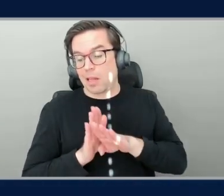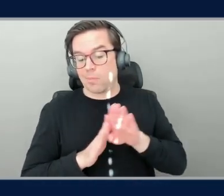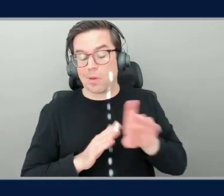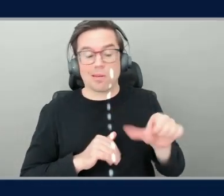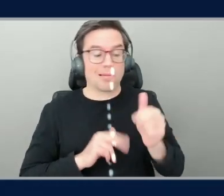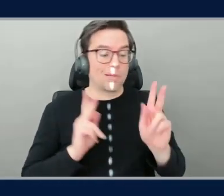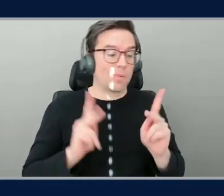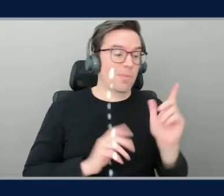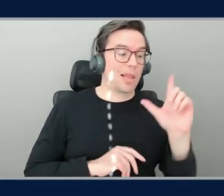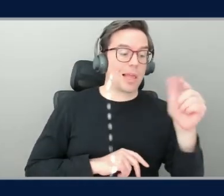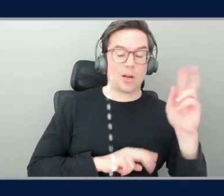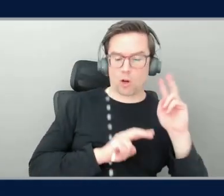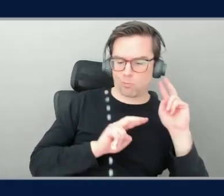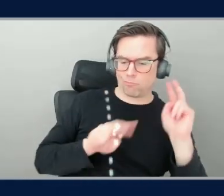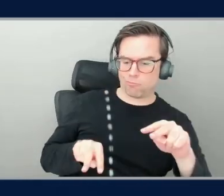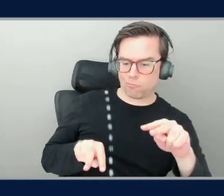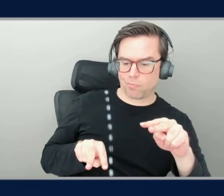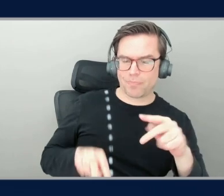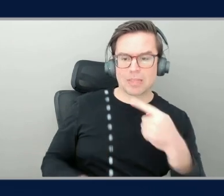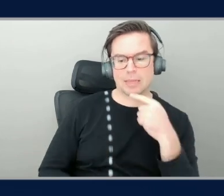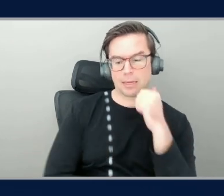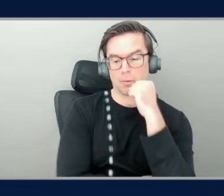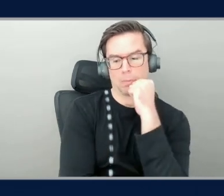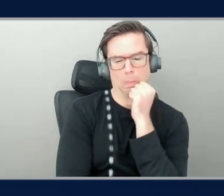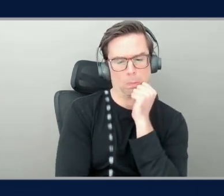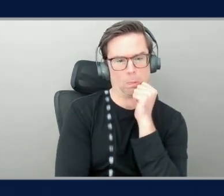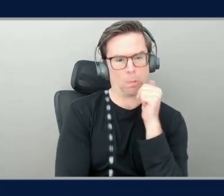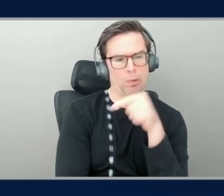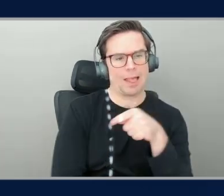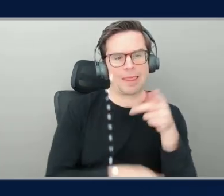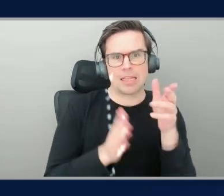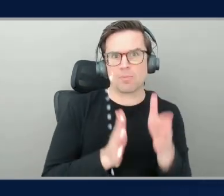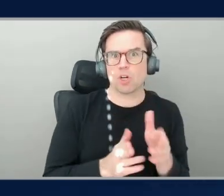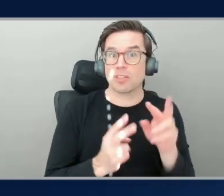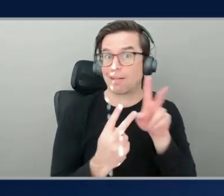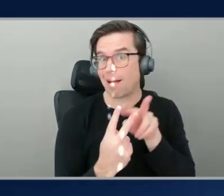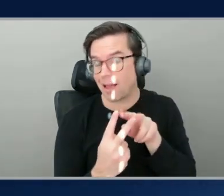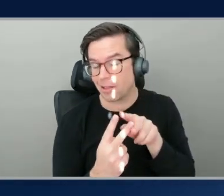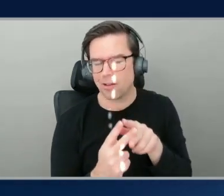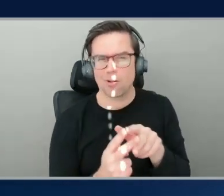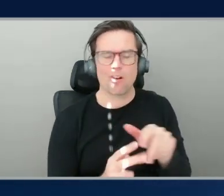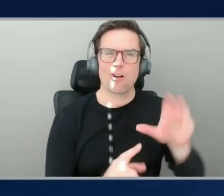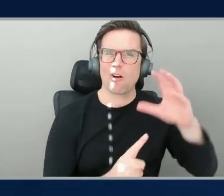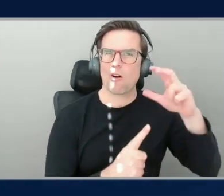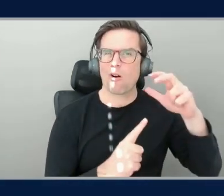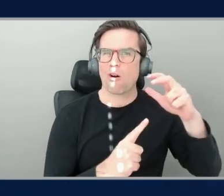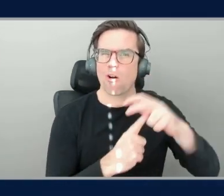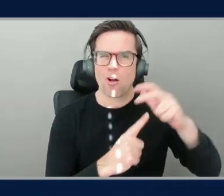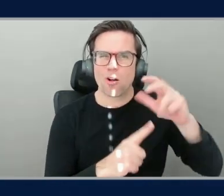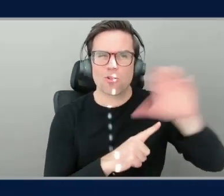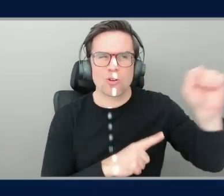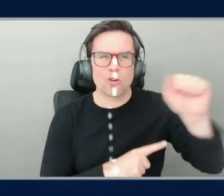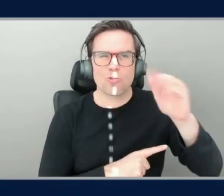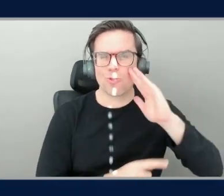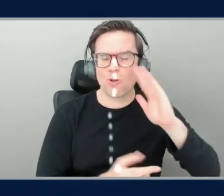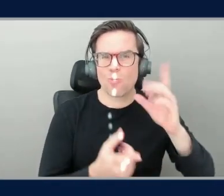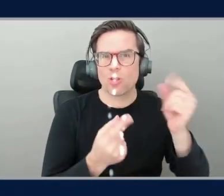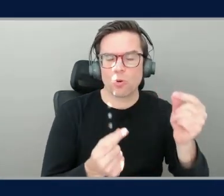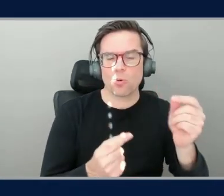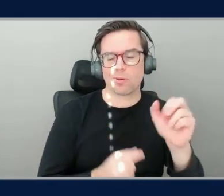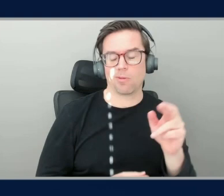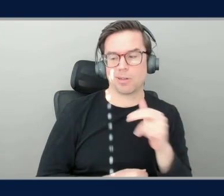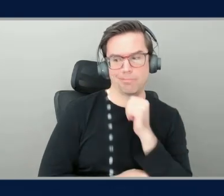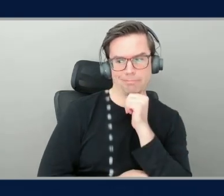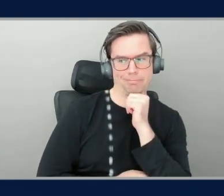this person either knew or didn't know what they were doing. Let me take it from here and let me move it forward for the next round of upgrades and features and so forth.